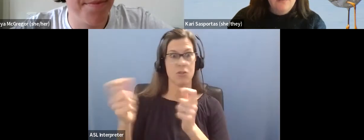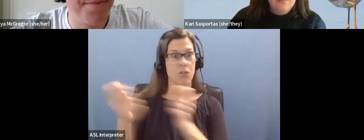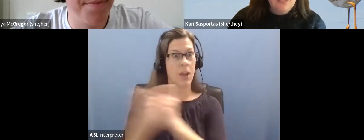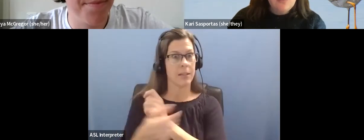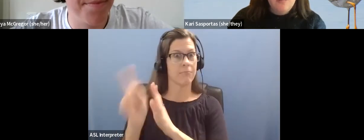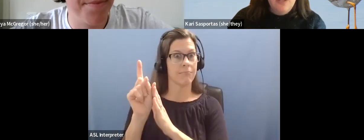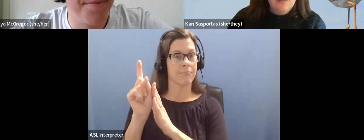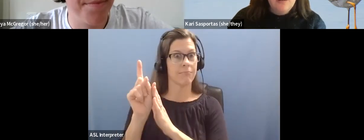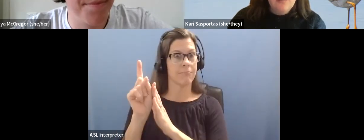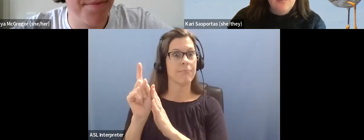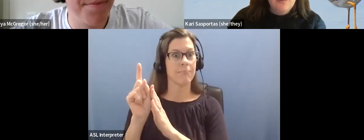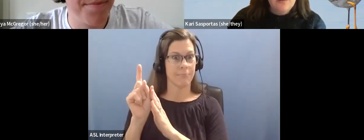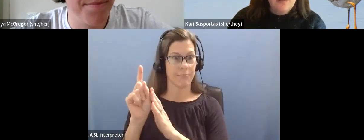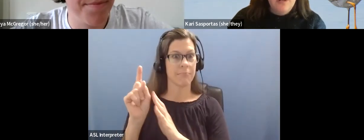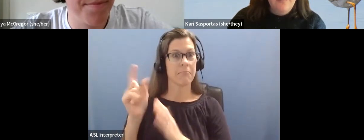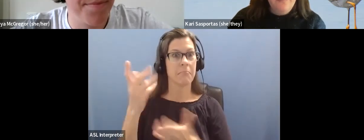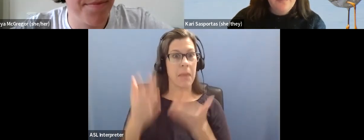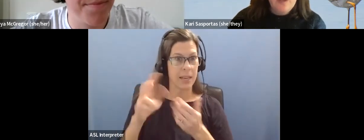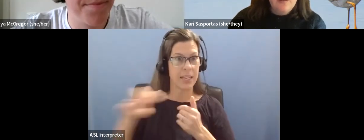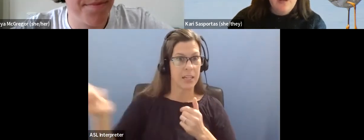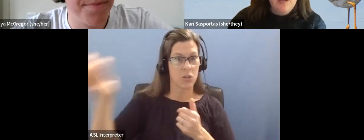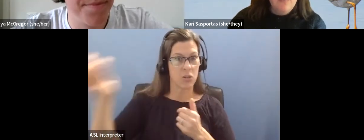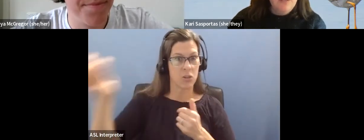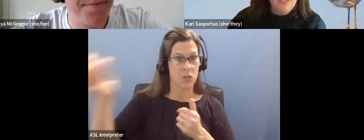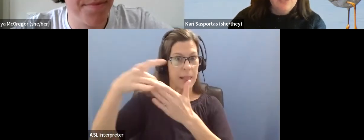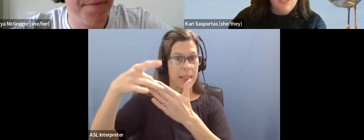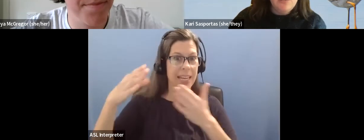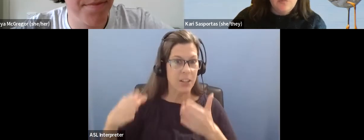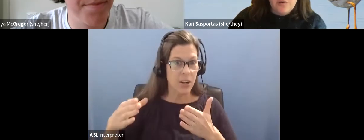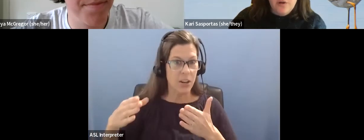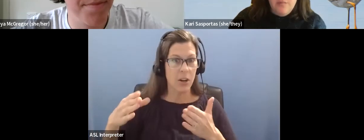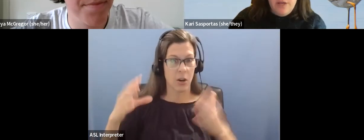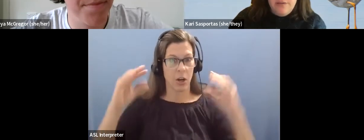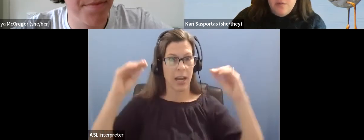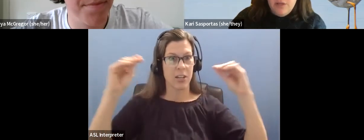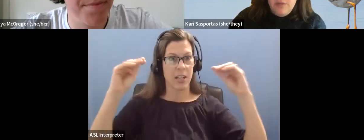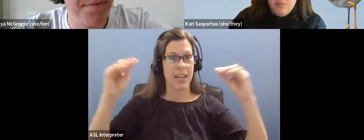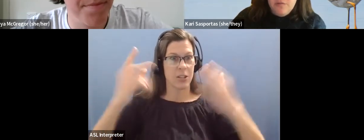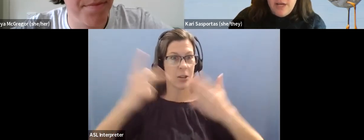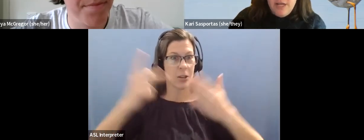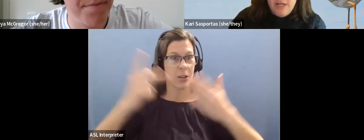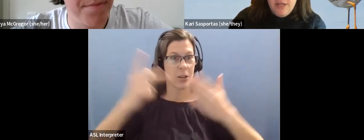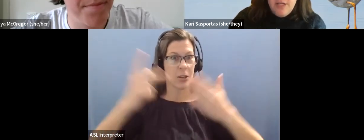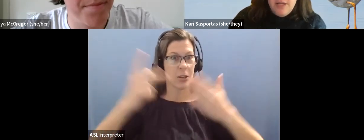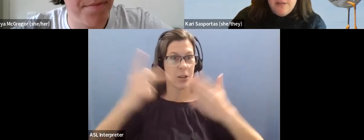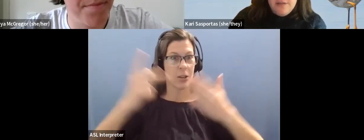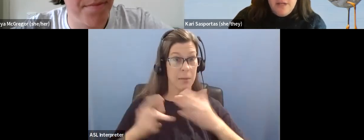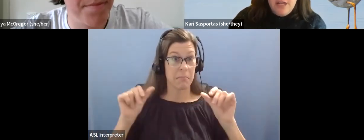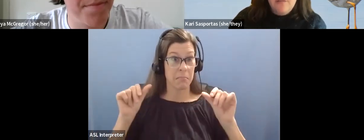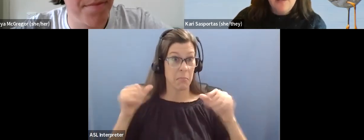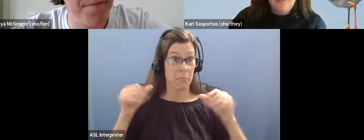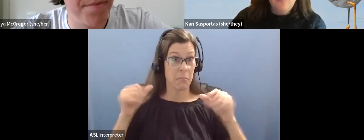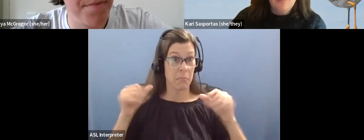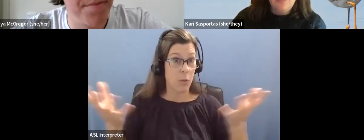like a trip leader or, um, uh, even an educational program, I think what can be provided is